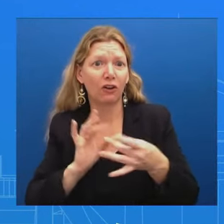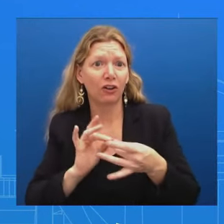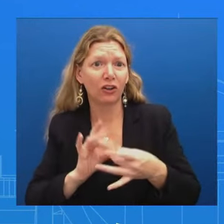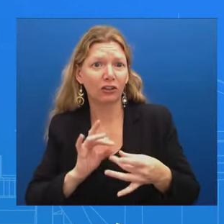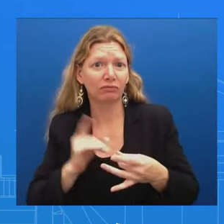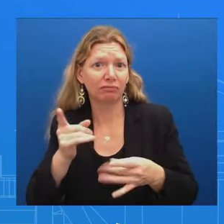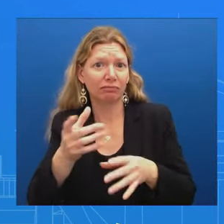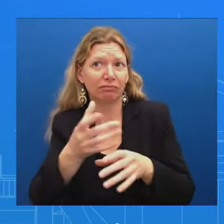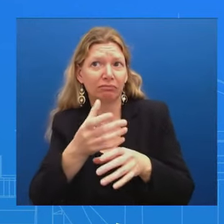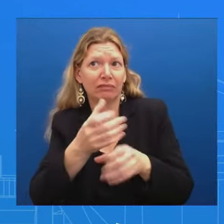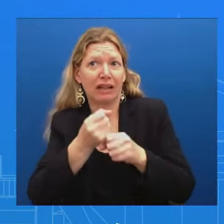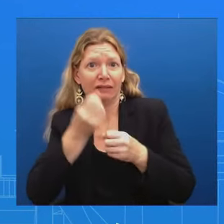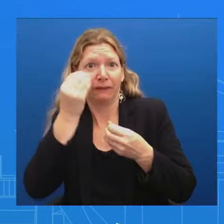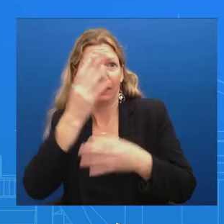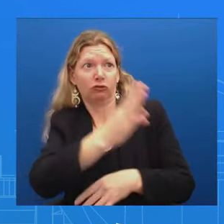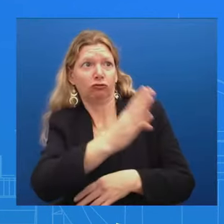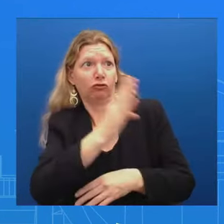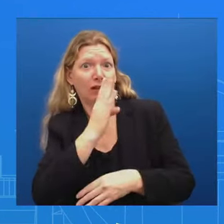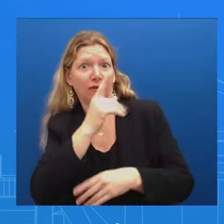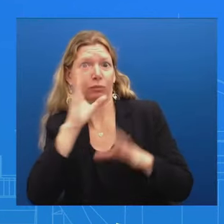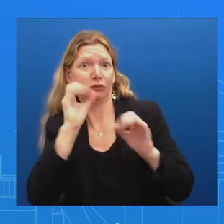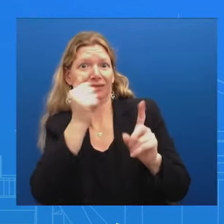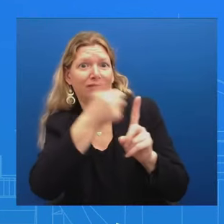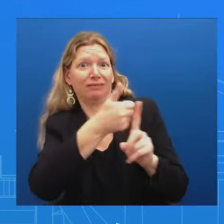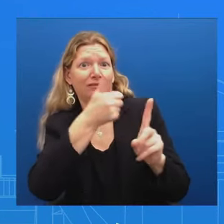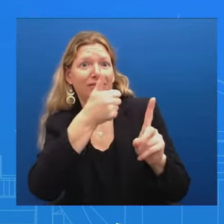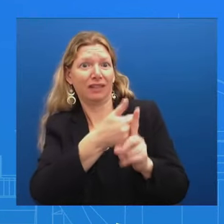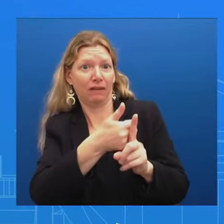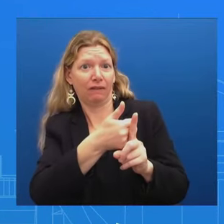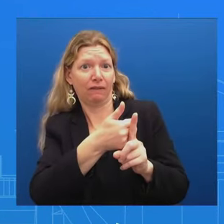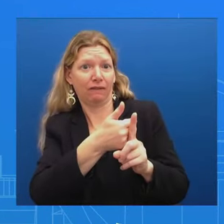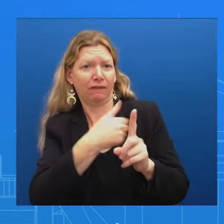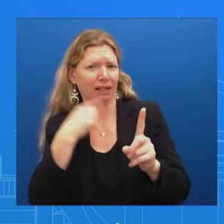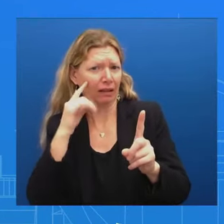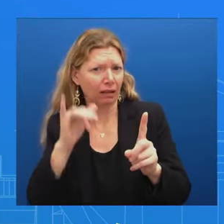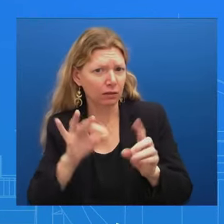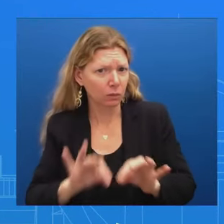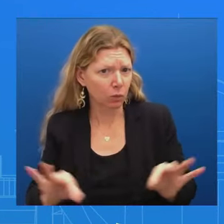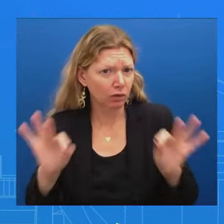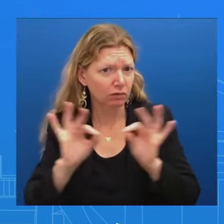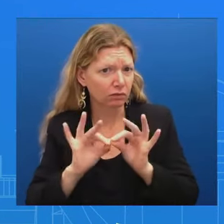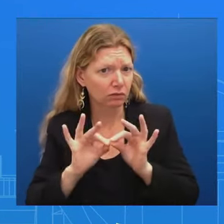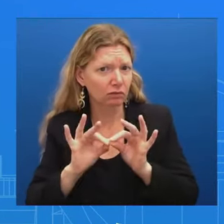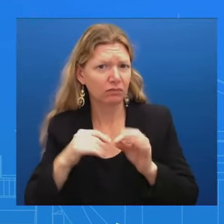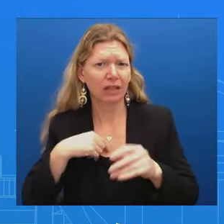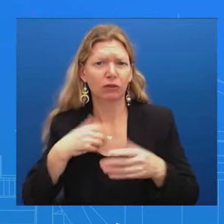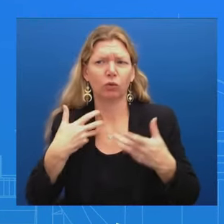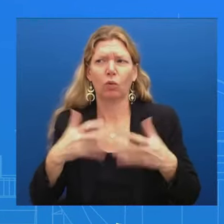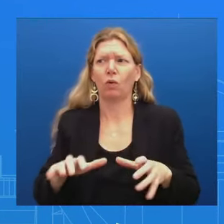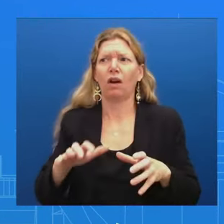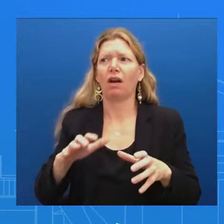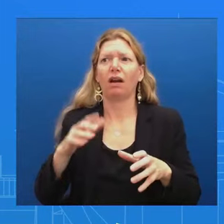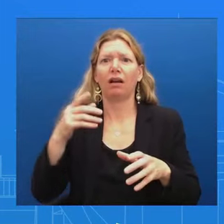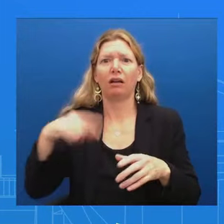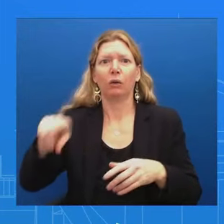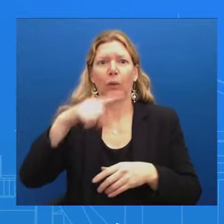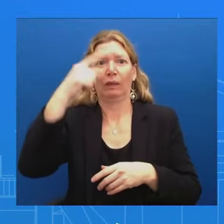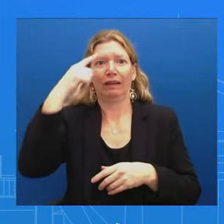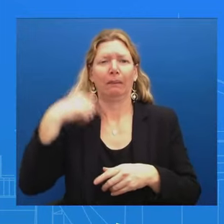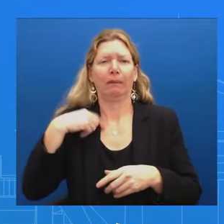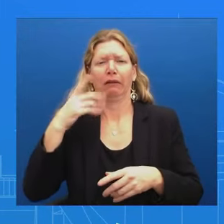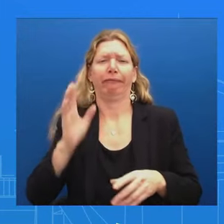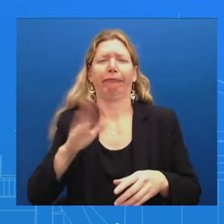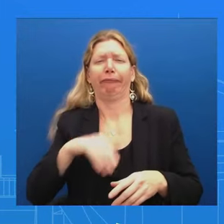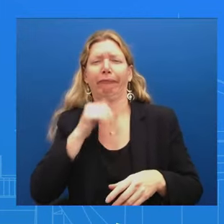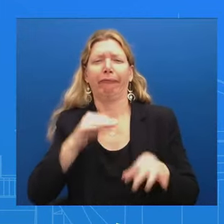make it sound like he does not There is not a process there That when he is in front of donors giving formal remarks That you all